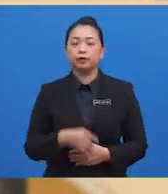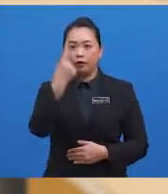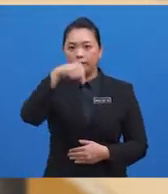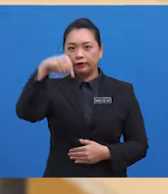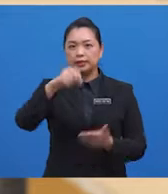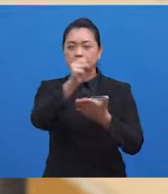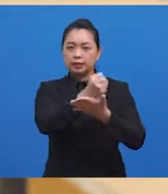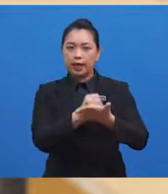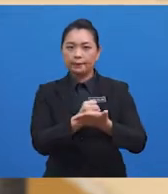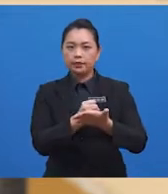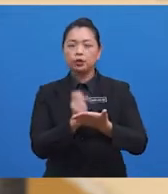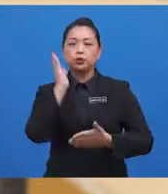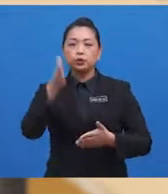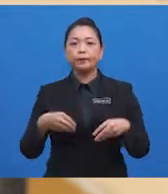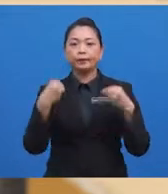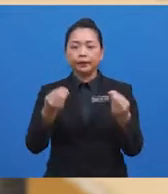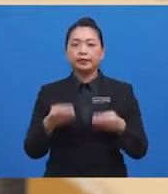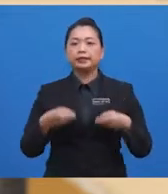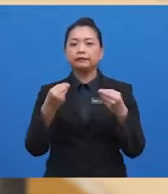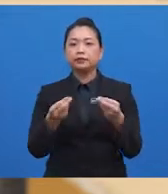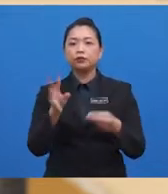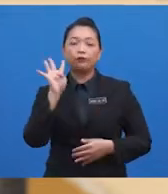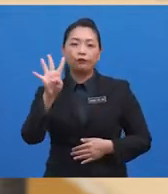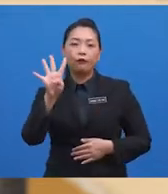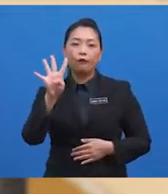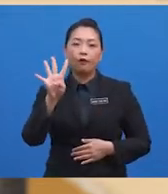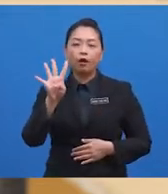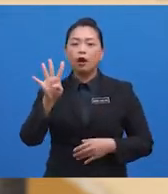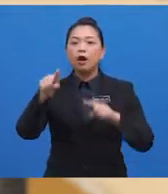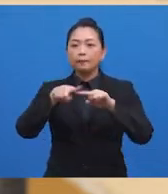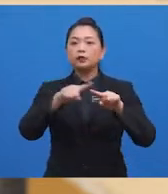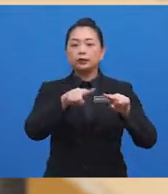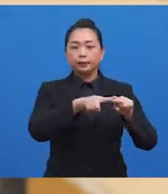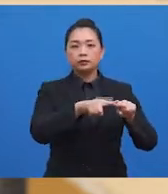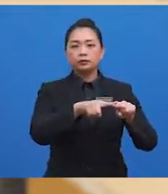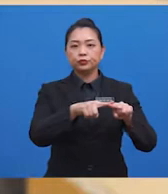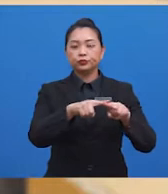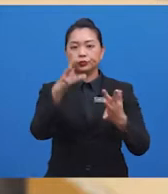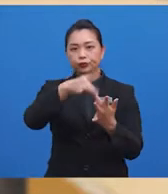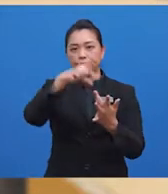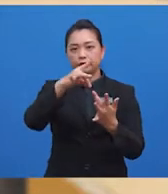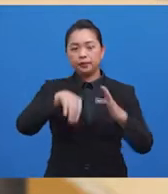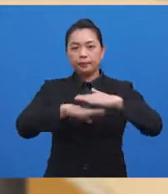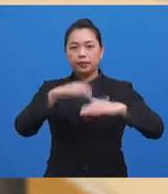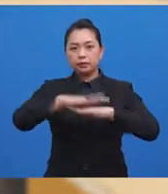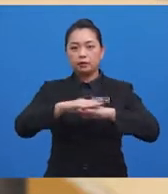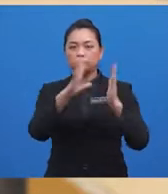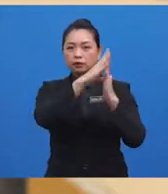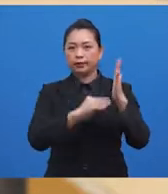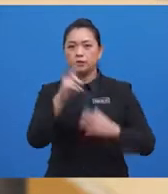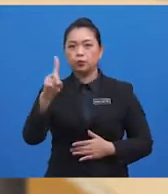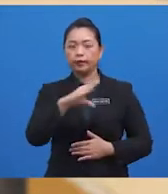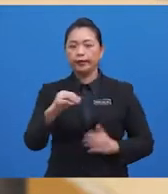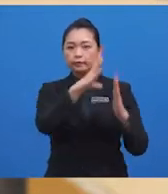For this segment, you will be given a set of 4 multiple choice questions based on text